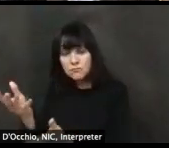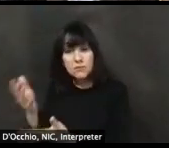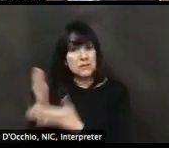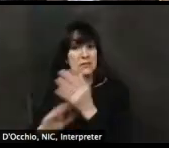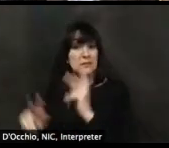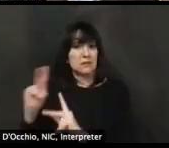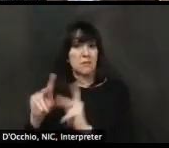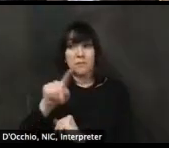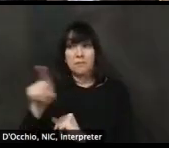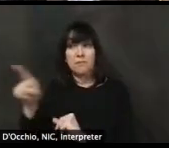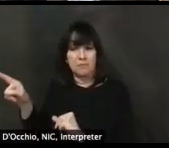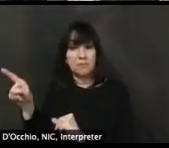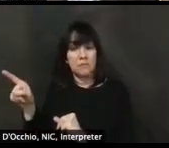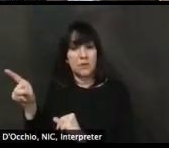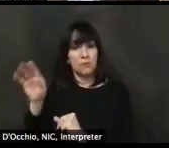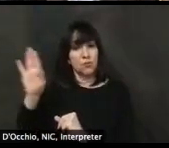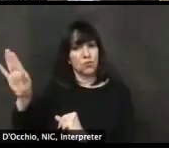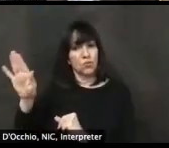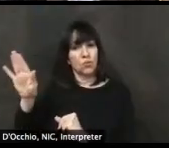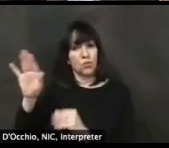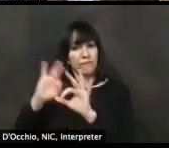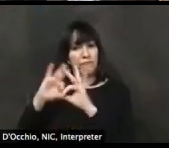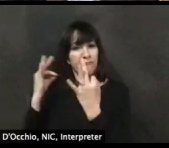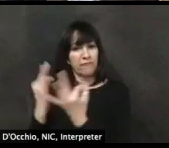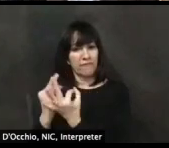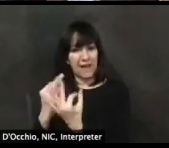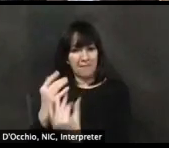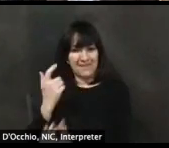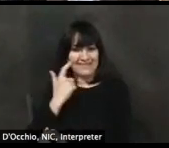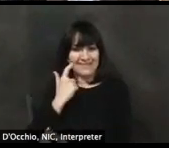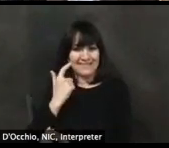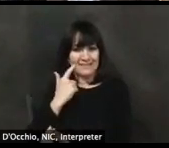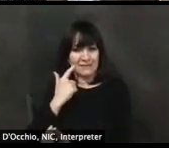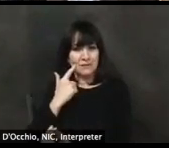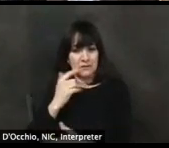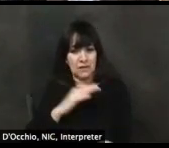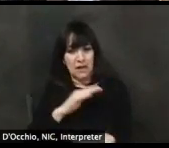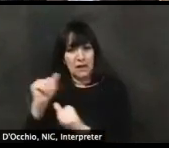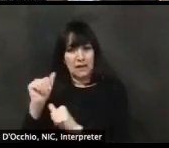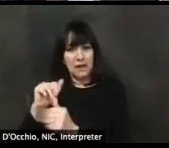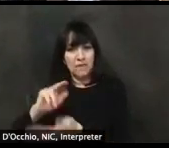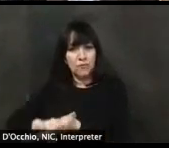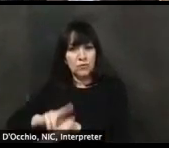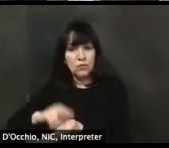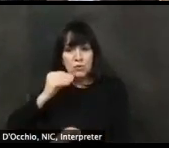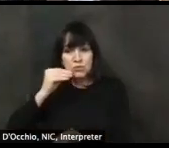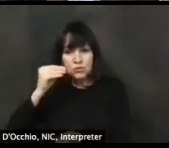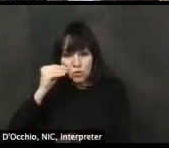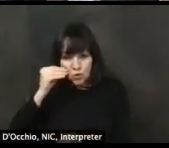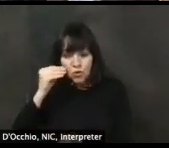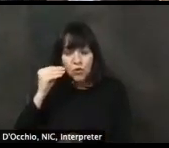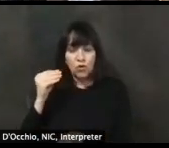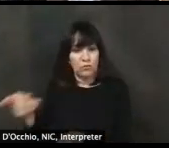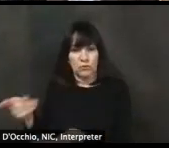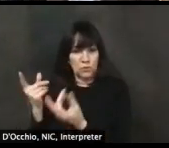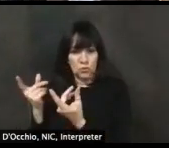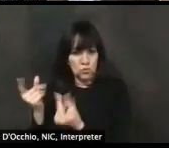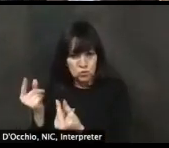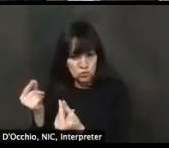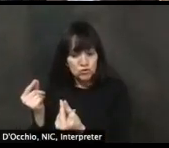care setting to your home and have information that you need or assistance with, please remember our two one one number,